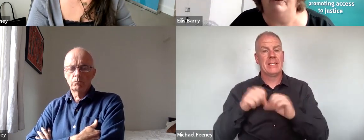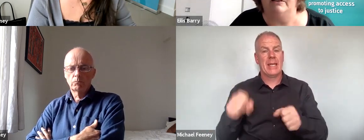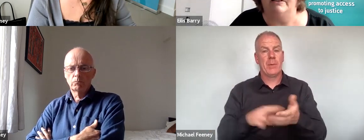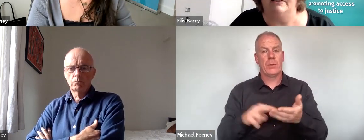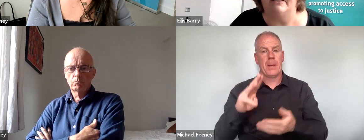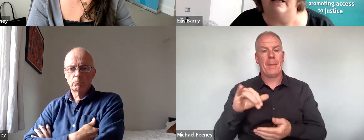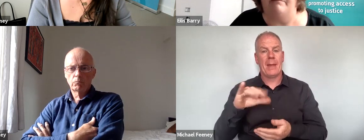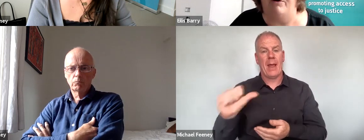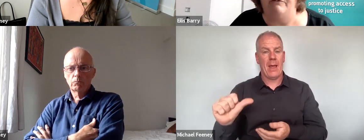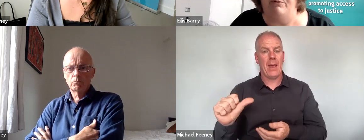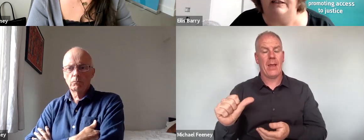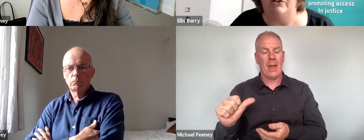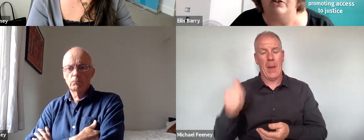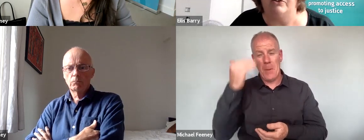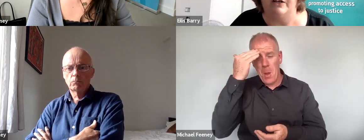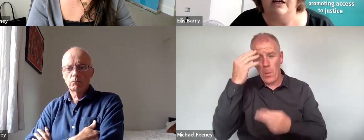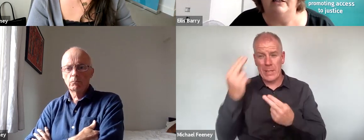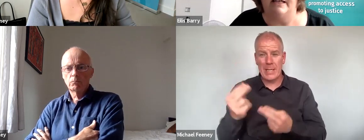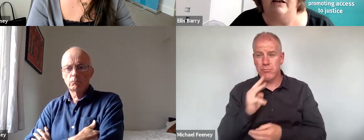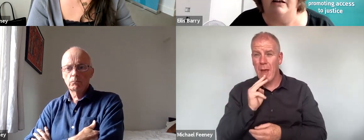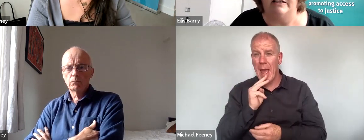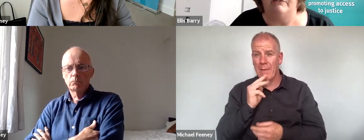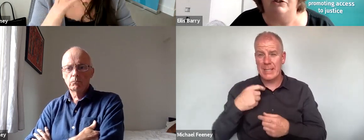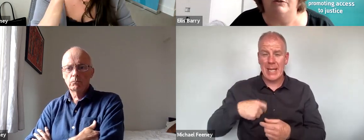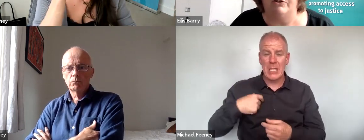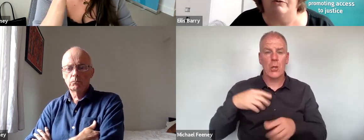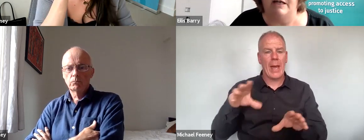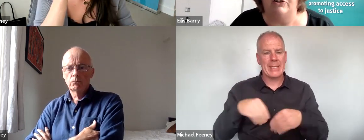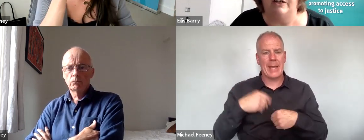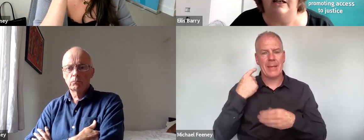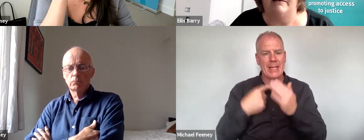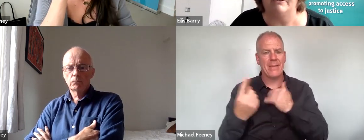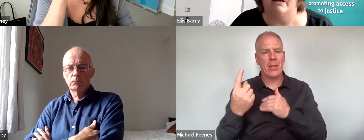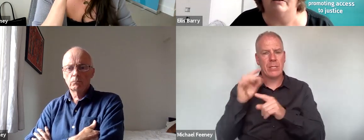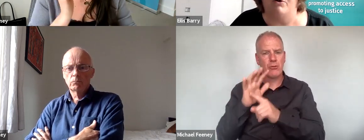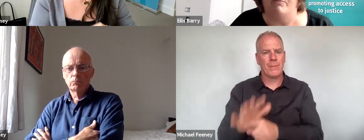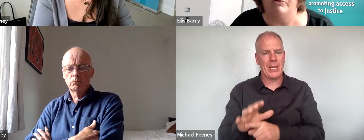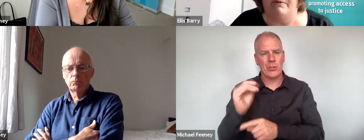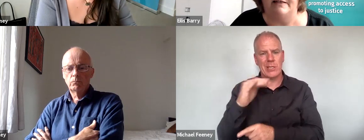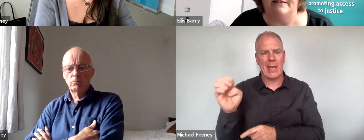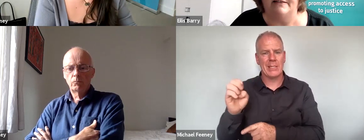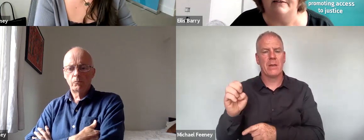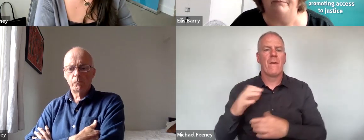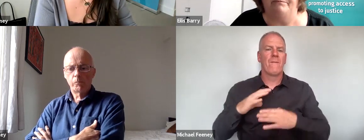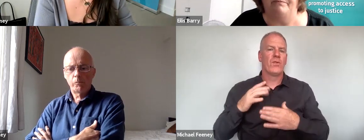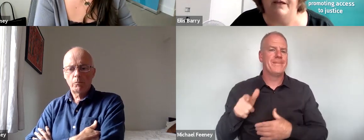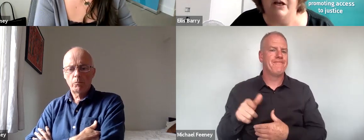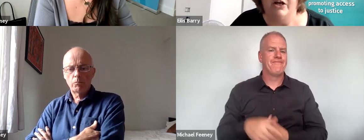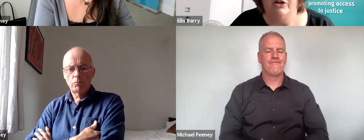know how difficult it is to get private practitioners to take on individual discrimination claims on a pro bono basis.